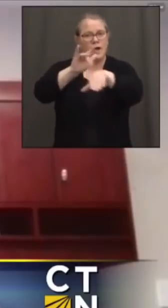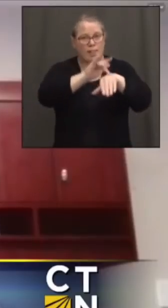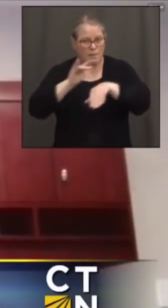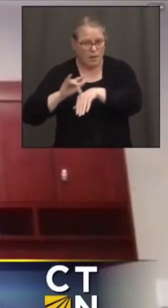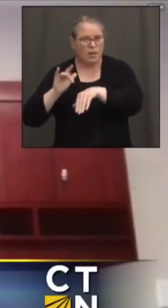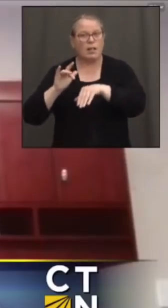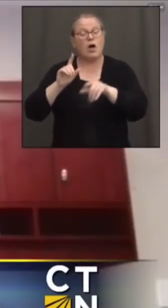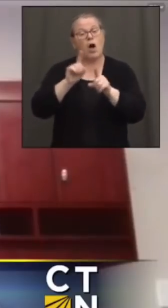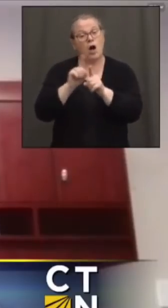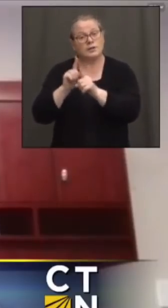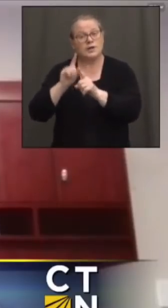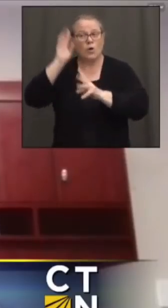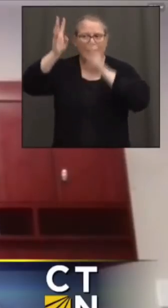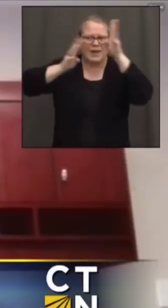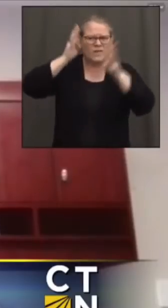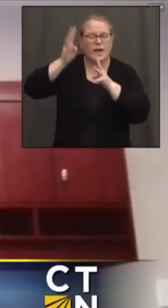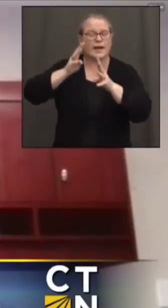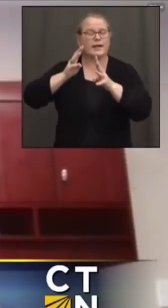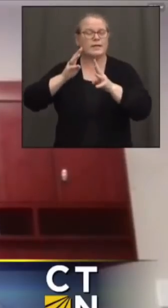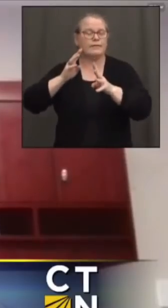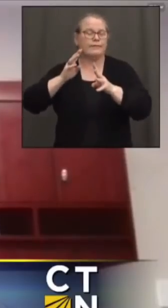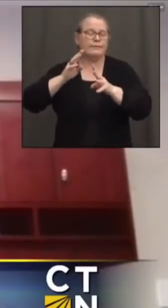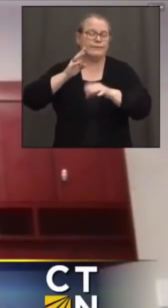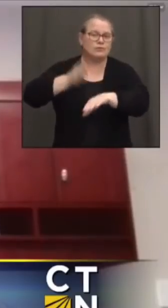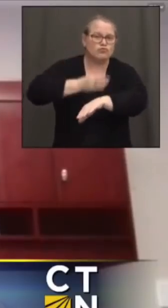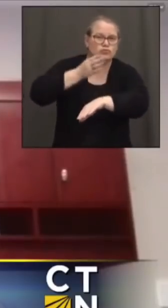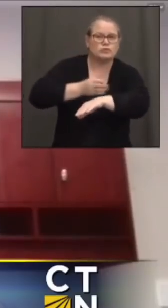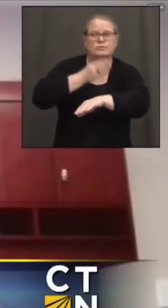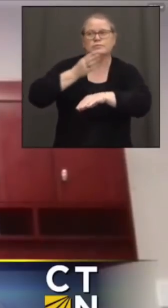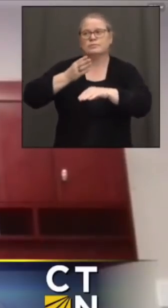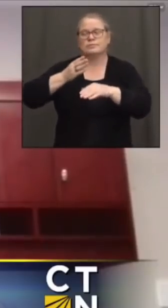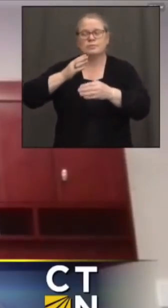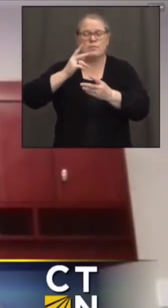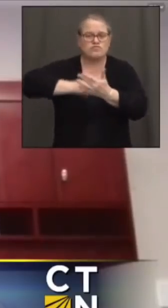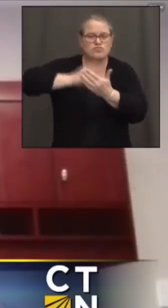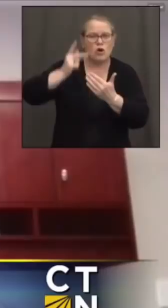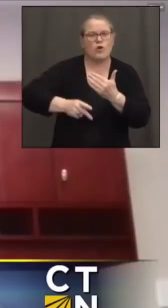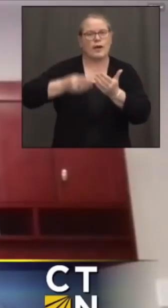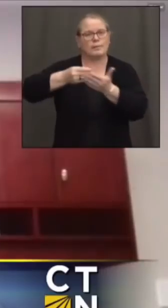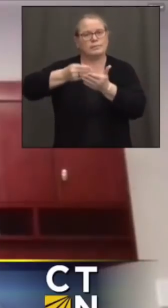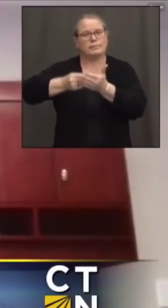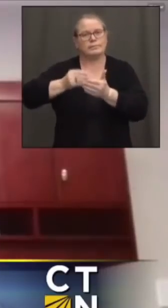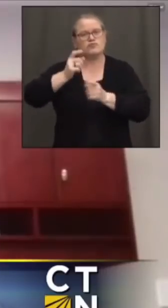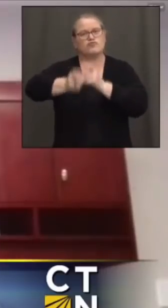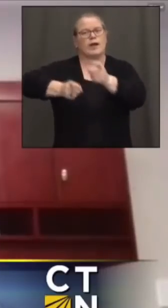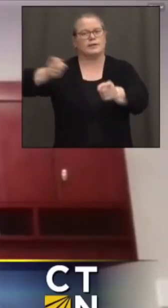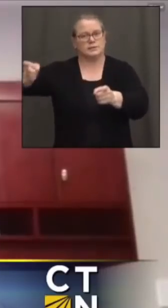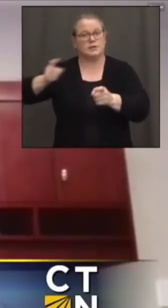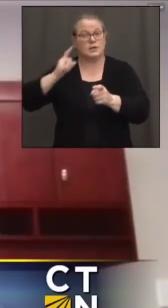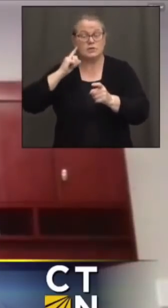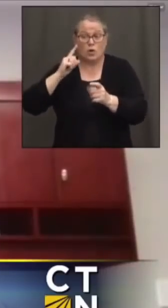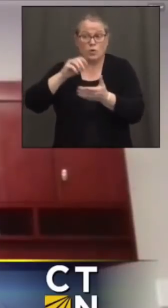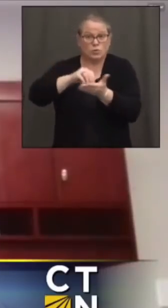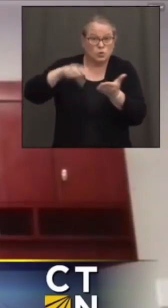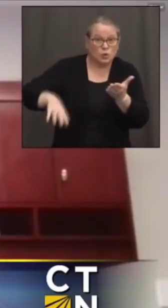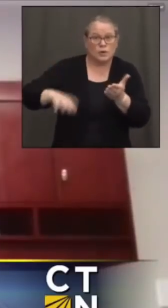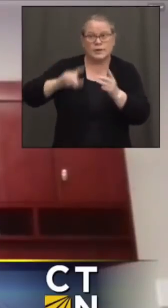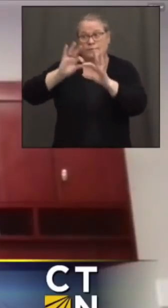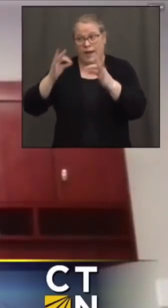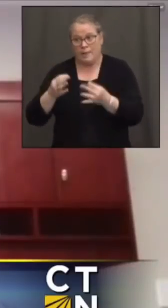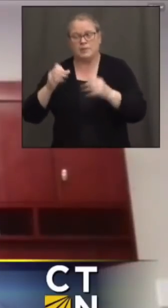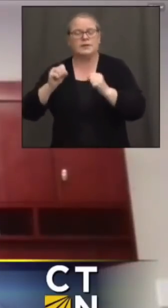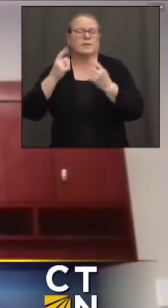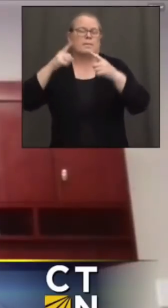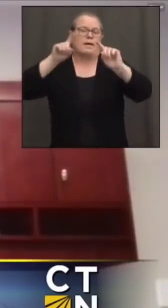innovative enrichment programming grants so that all our students and families will have access this summer. And so we're really excited